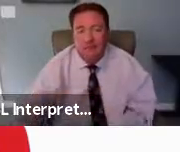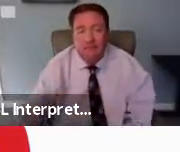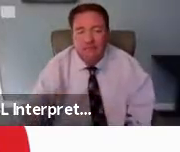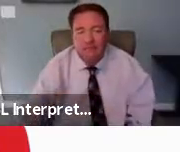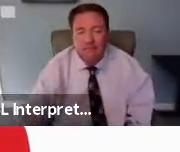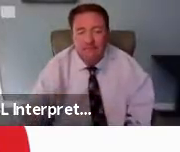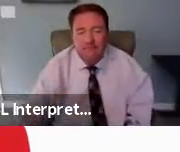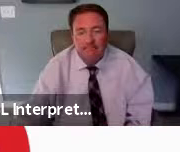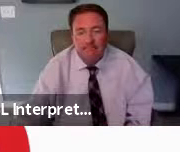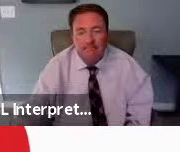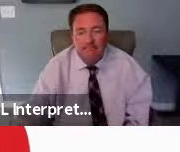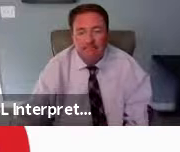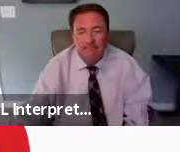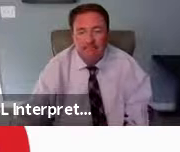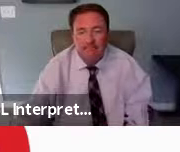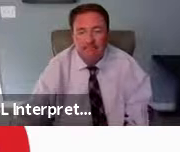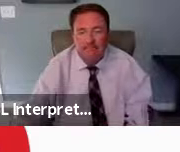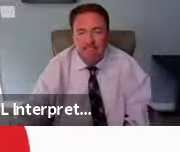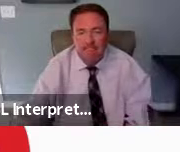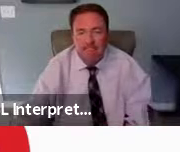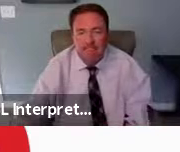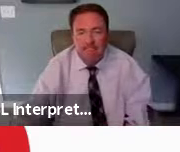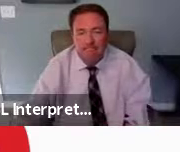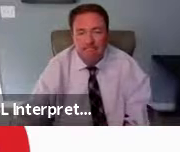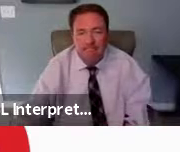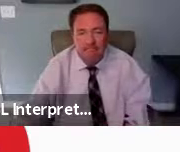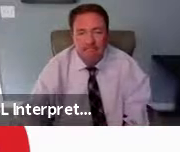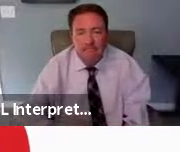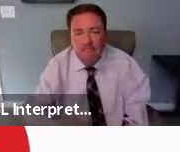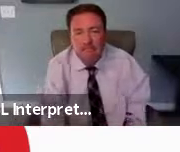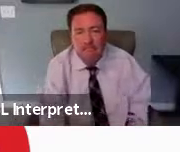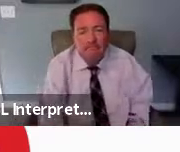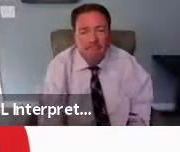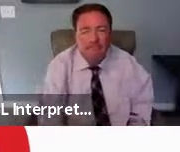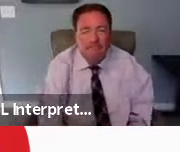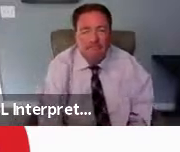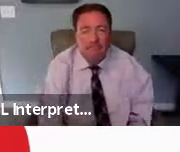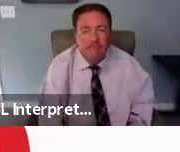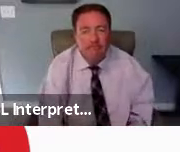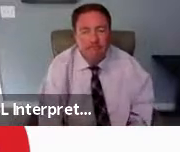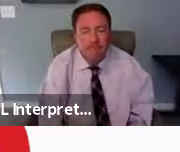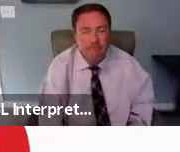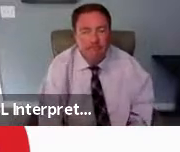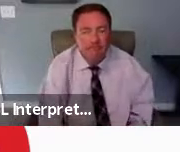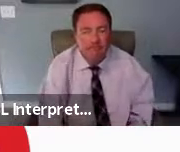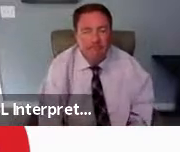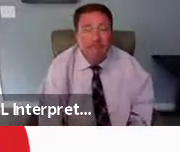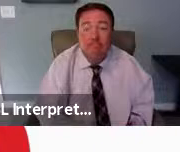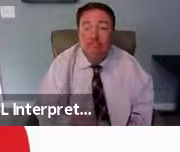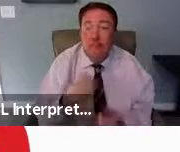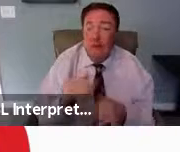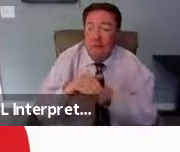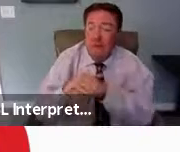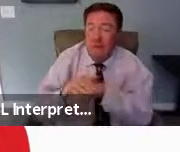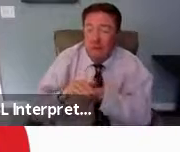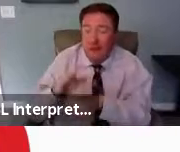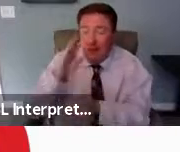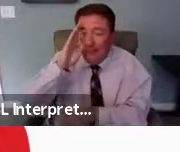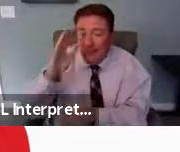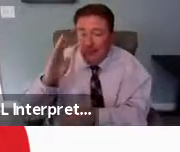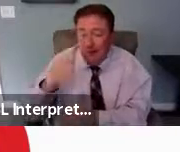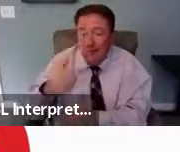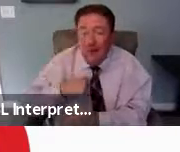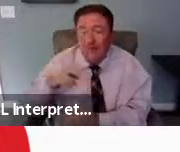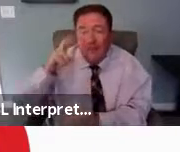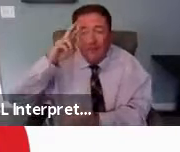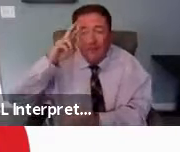We are so glad to have you join us today. Hi, my name is Carl Belloni Jr. and I'm the Vice President